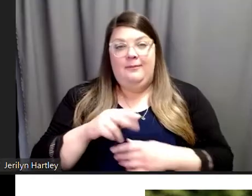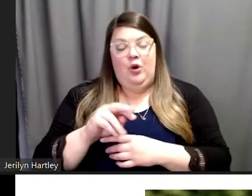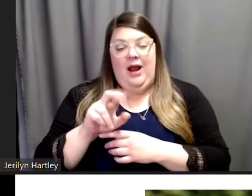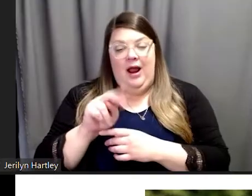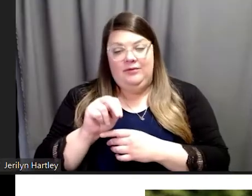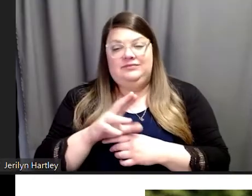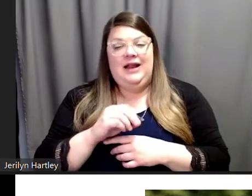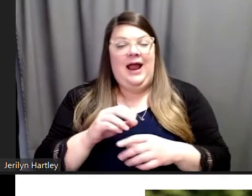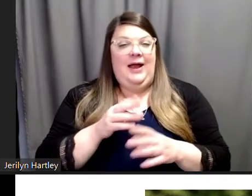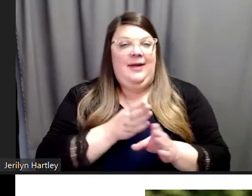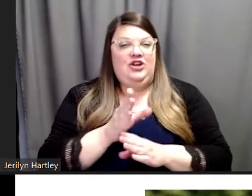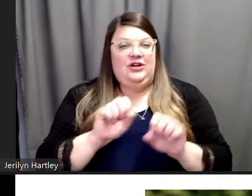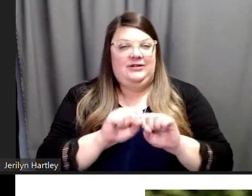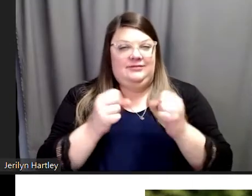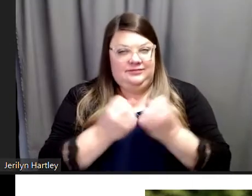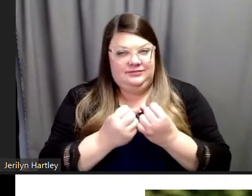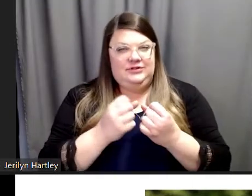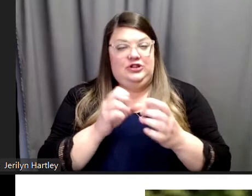minor in diversity and education.